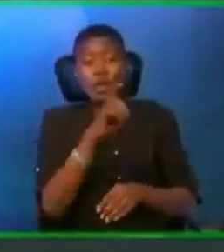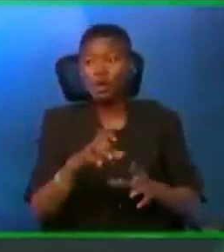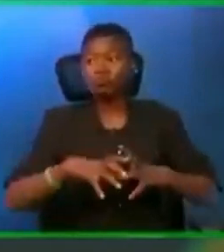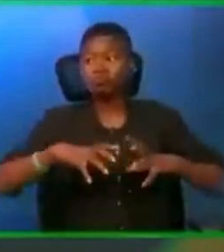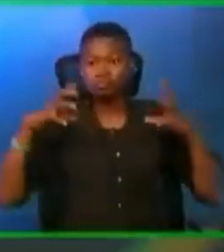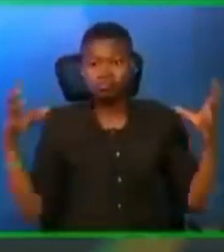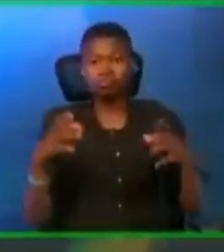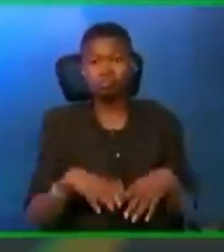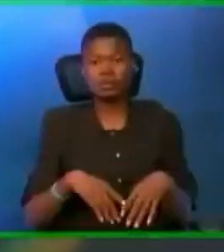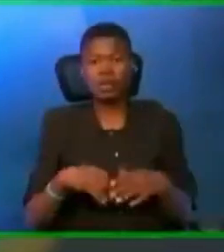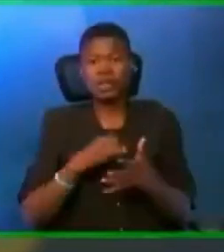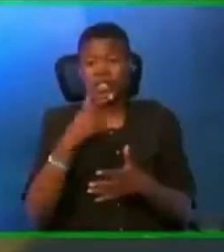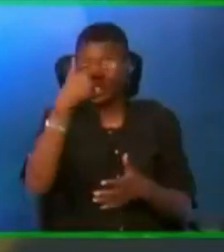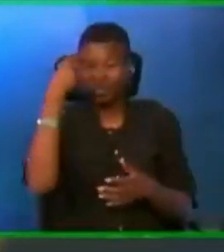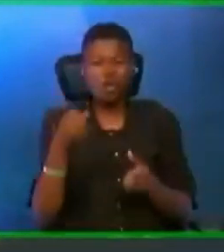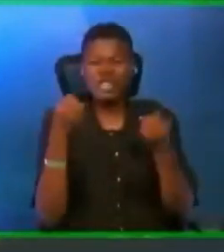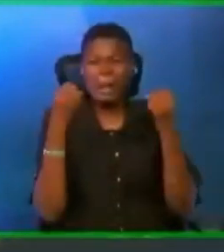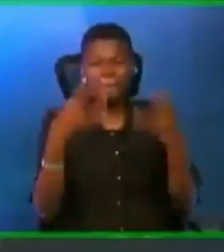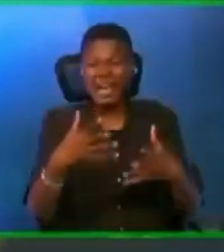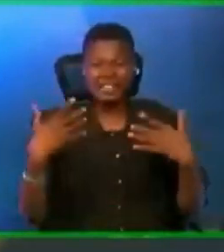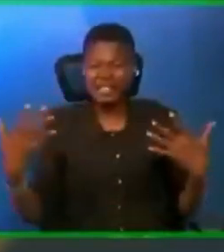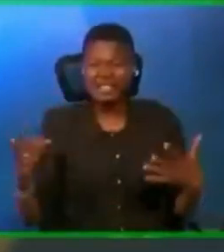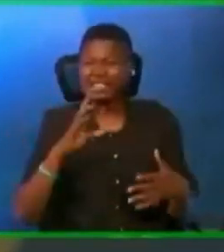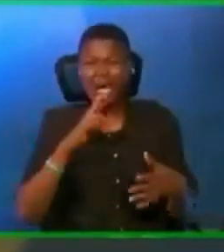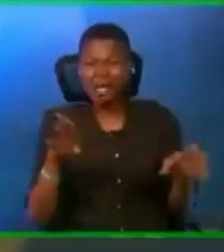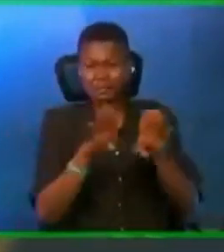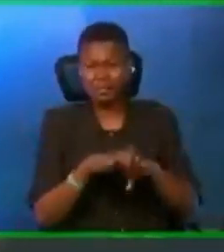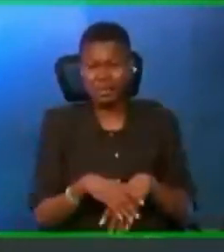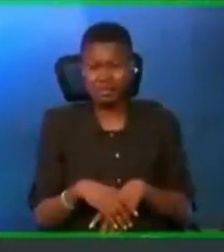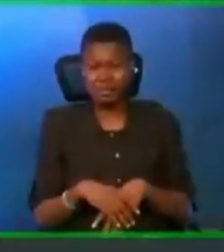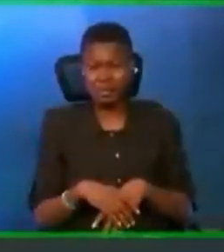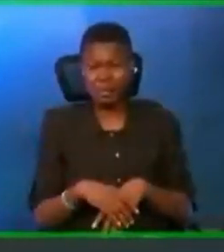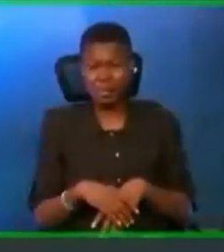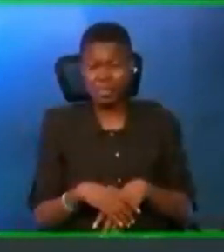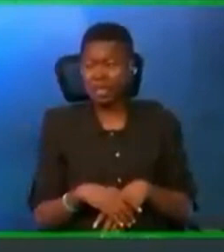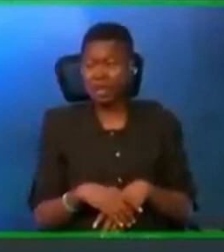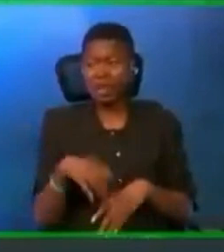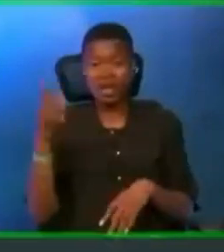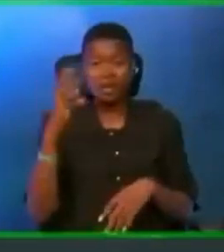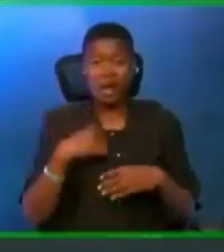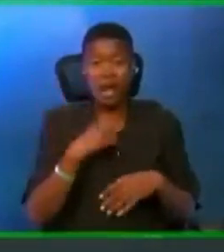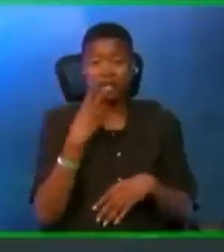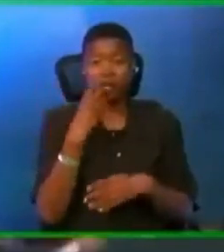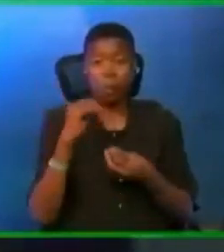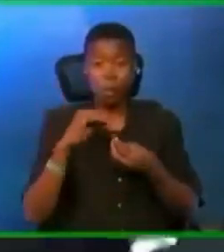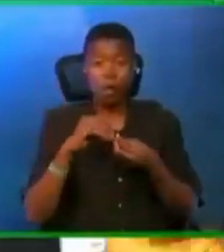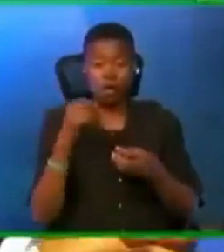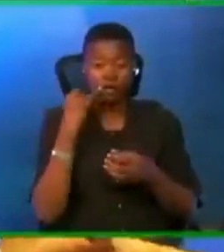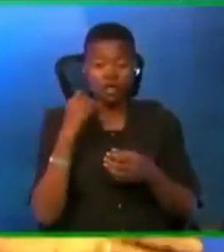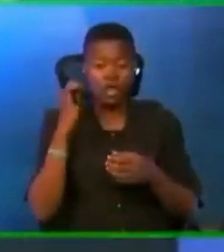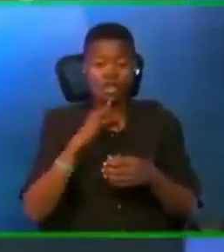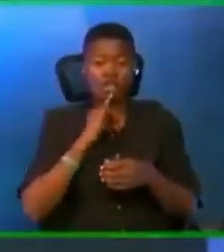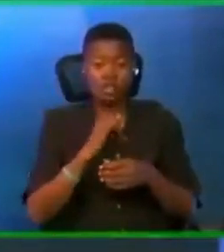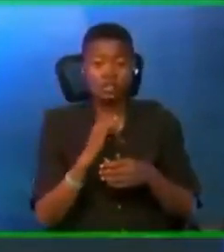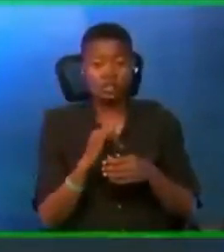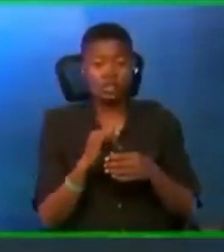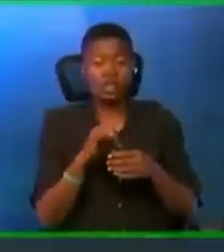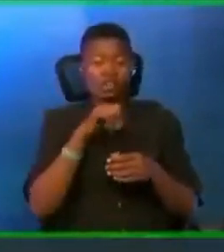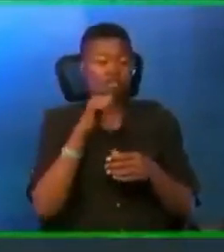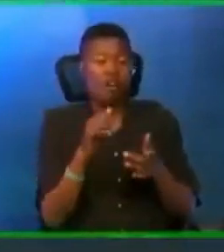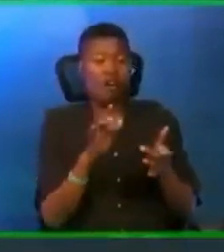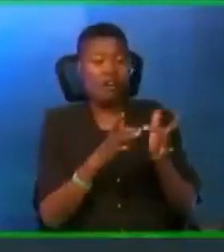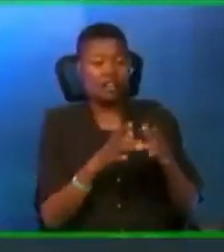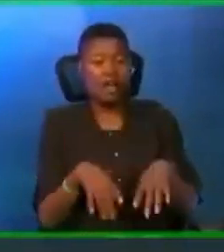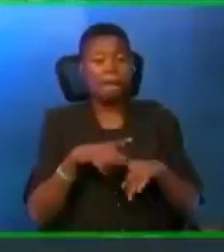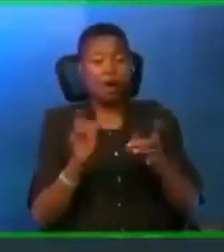I don't want to, I'm not a politician. But I would have spoken more if I was offline. There are seals. So many questions on